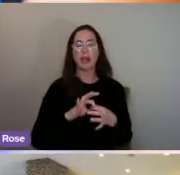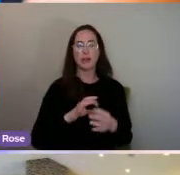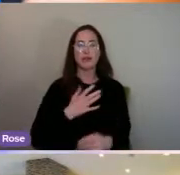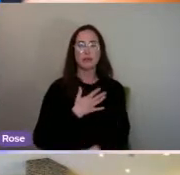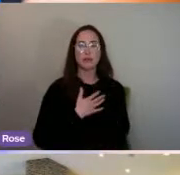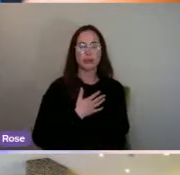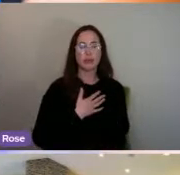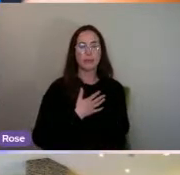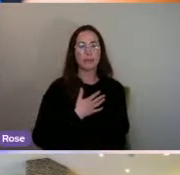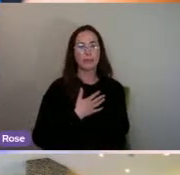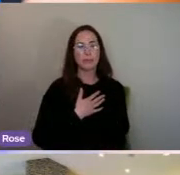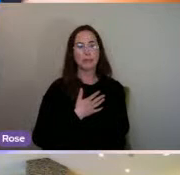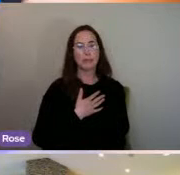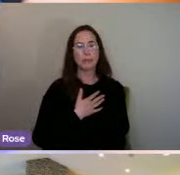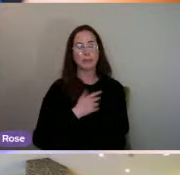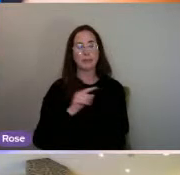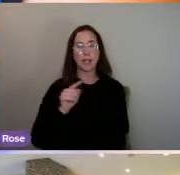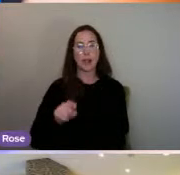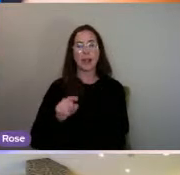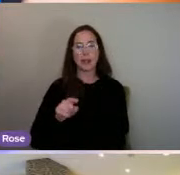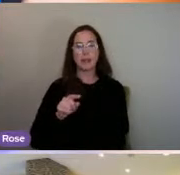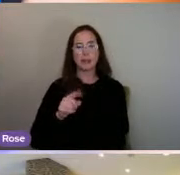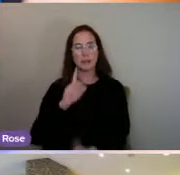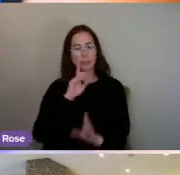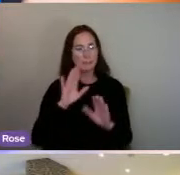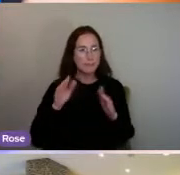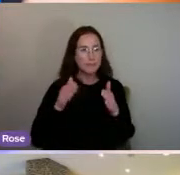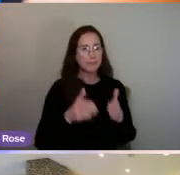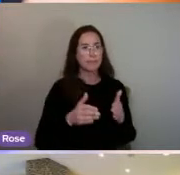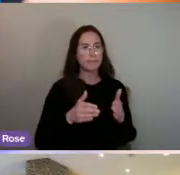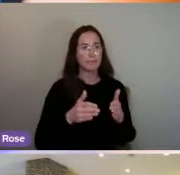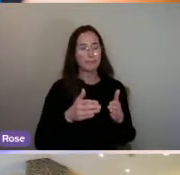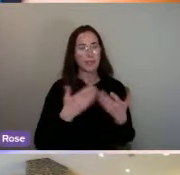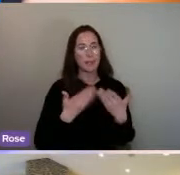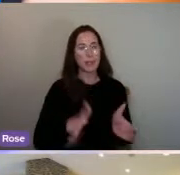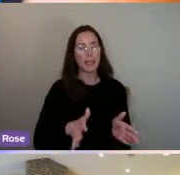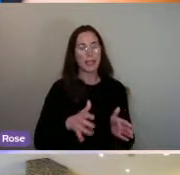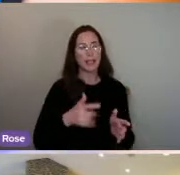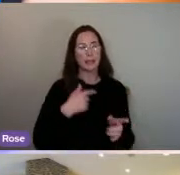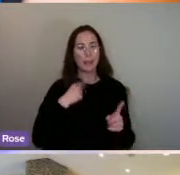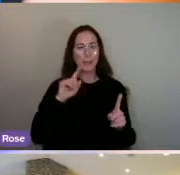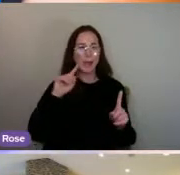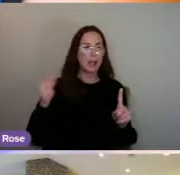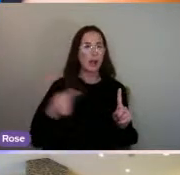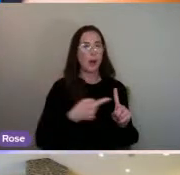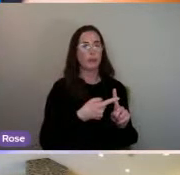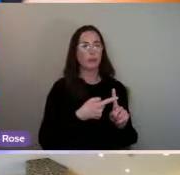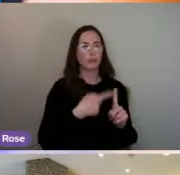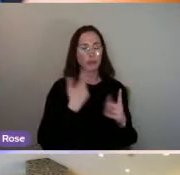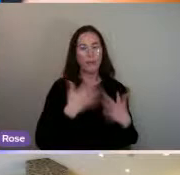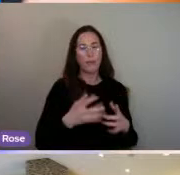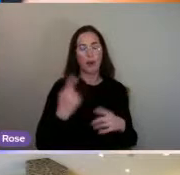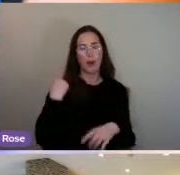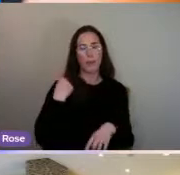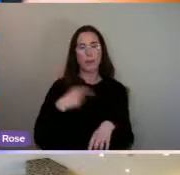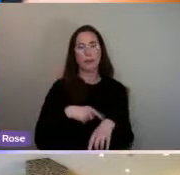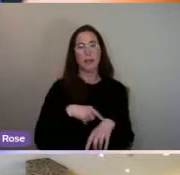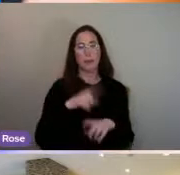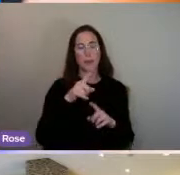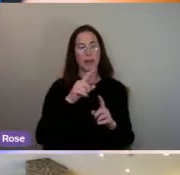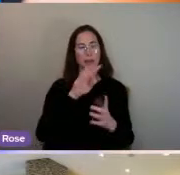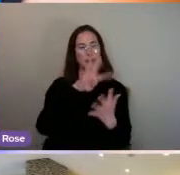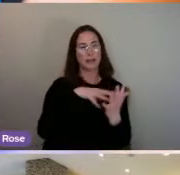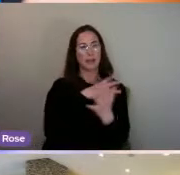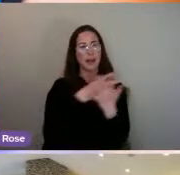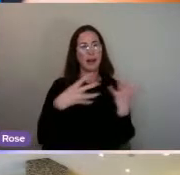And this is where my focal point has been, you know, has been my go-to since. So that's what the cage is about, because